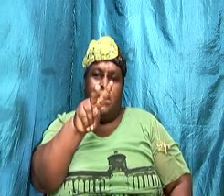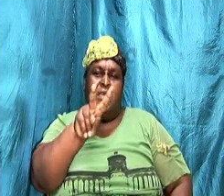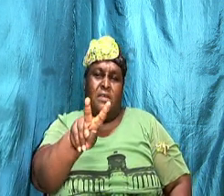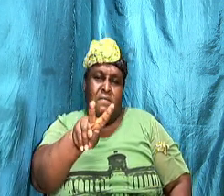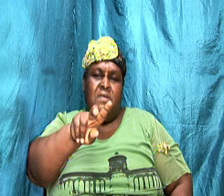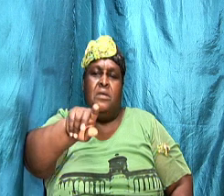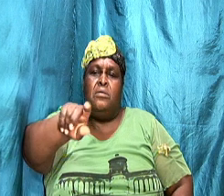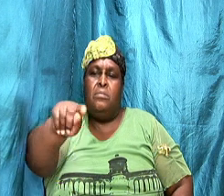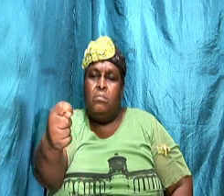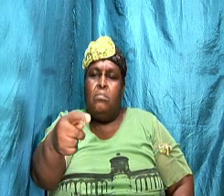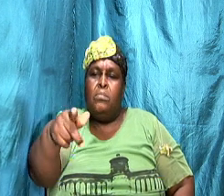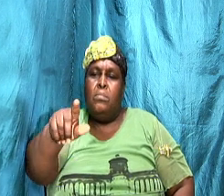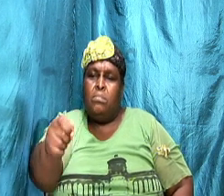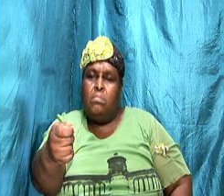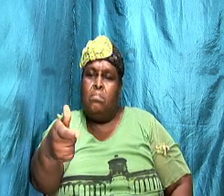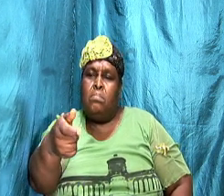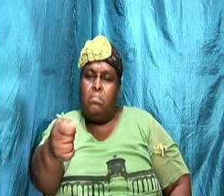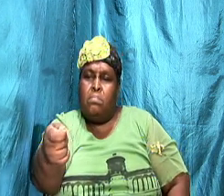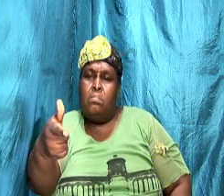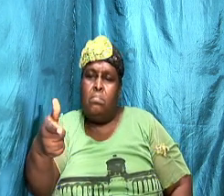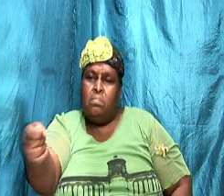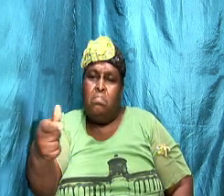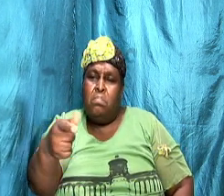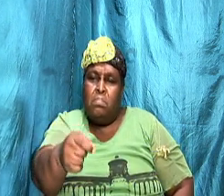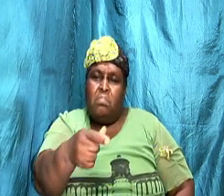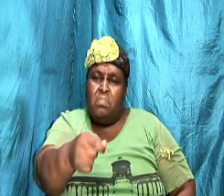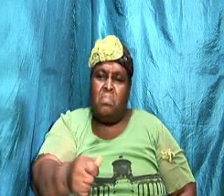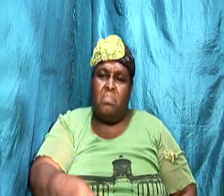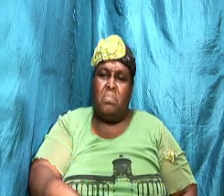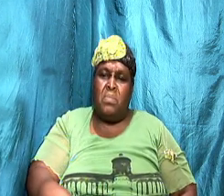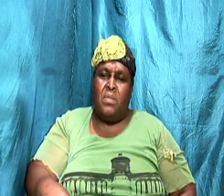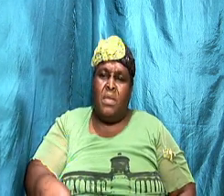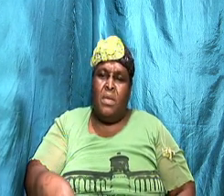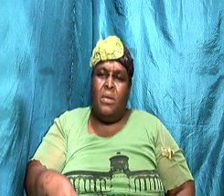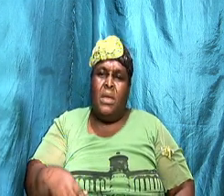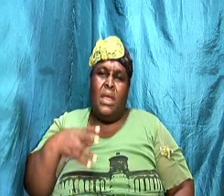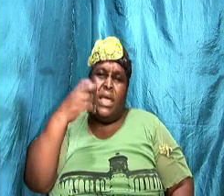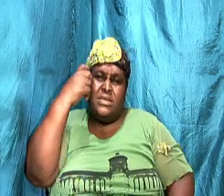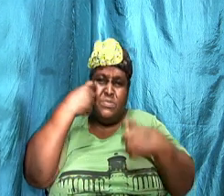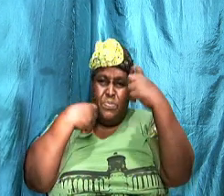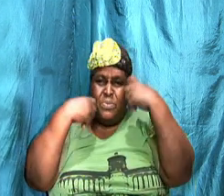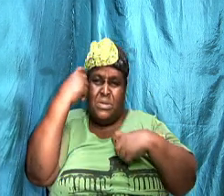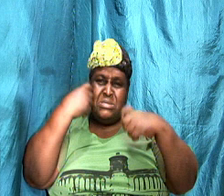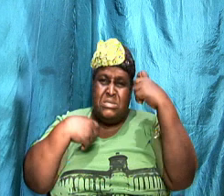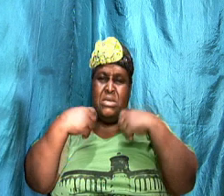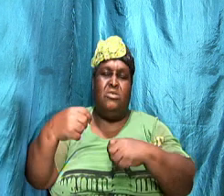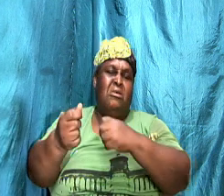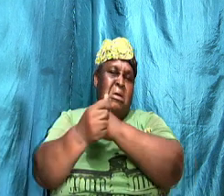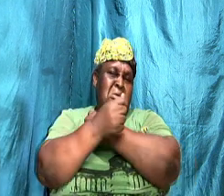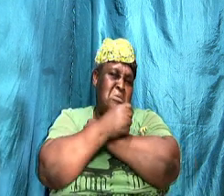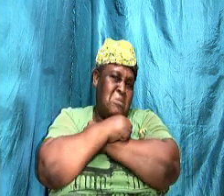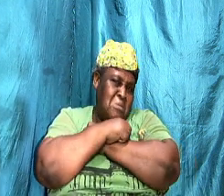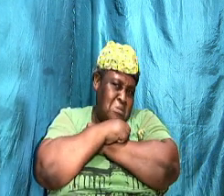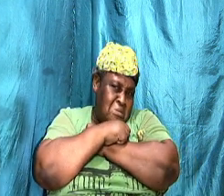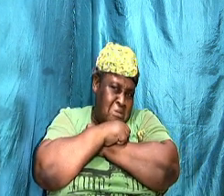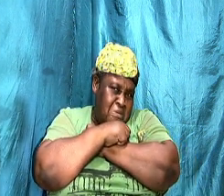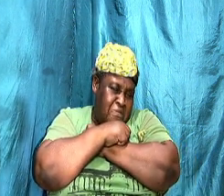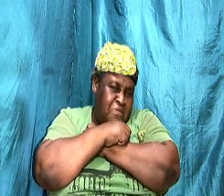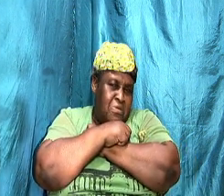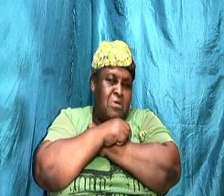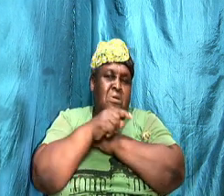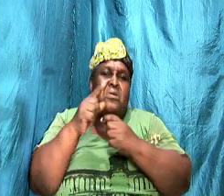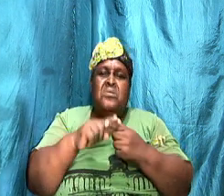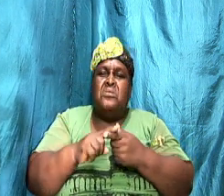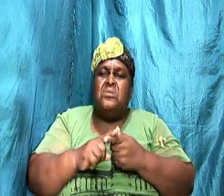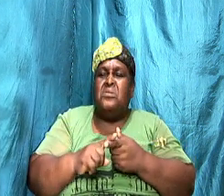devotion to your mate? Can you imagine going through ESPN, you know, looking at the soccer, looking at ESPN2 and say, Honey,